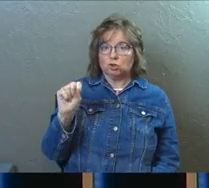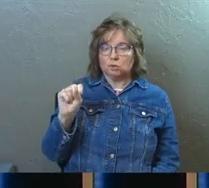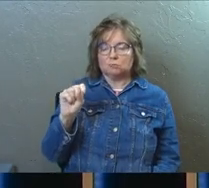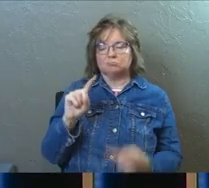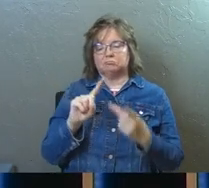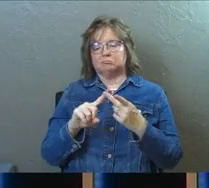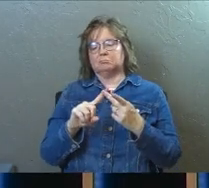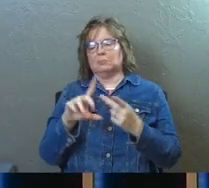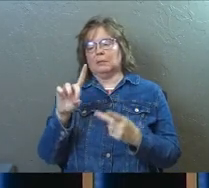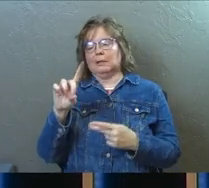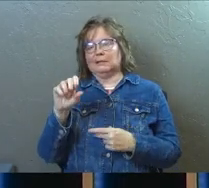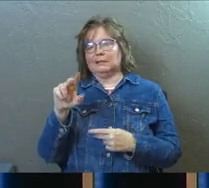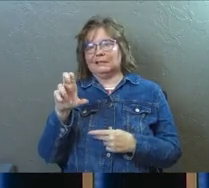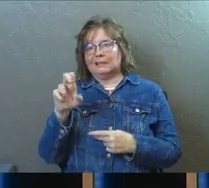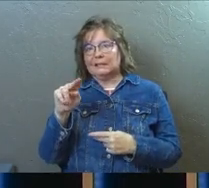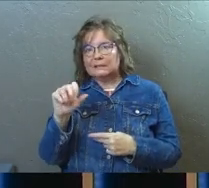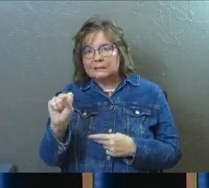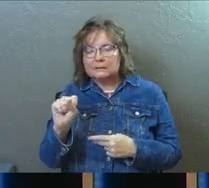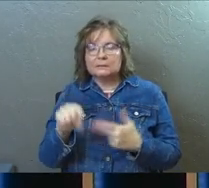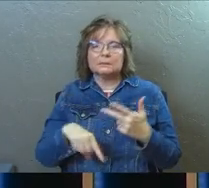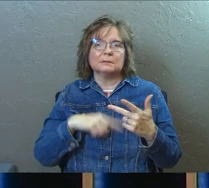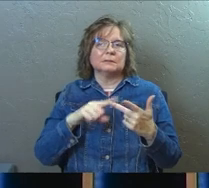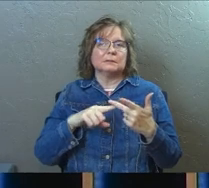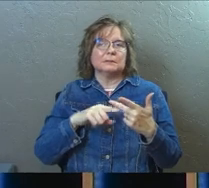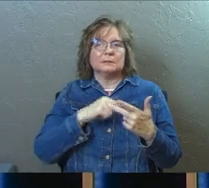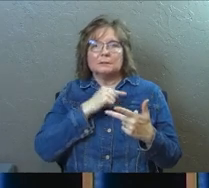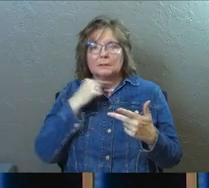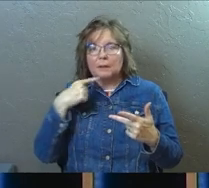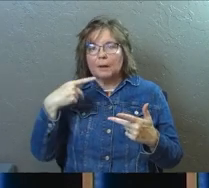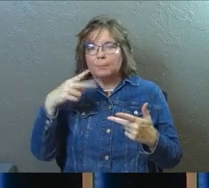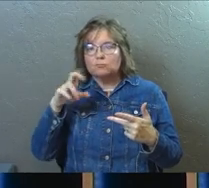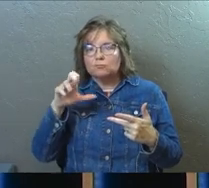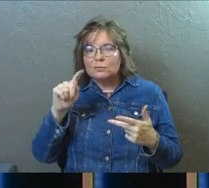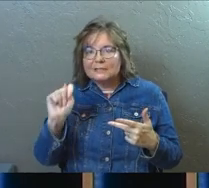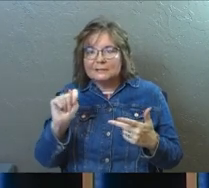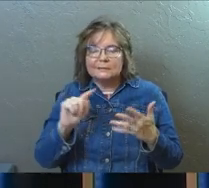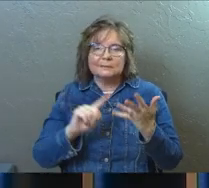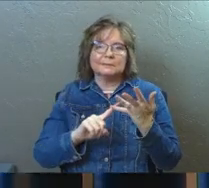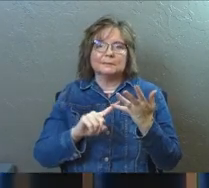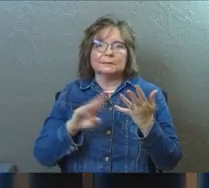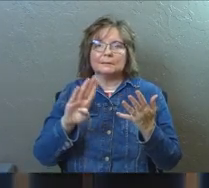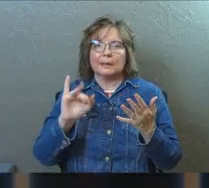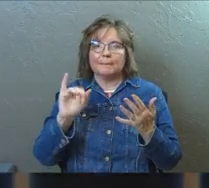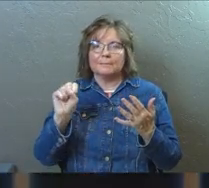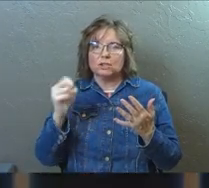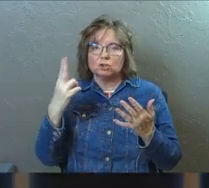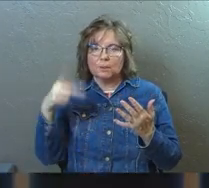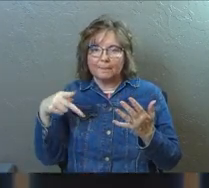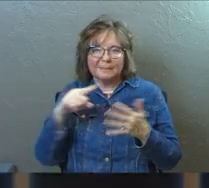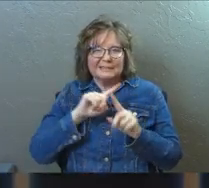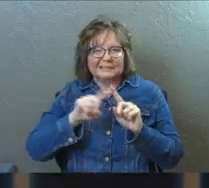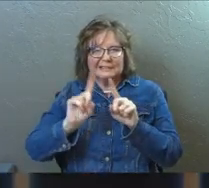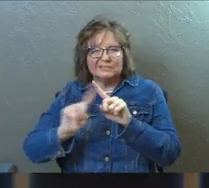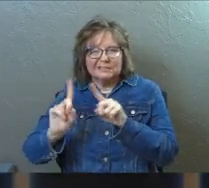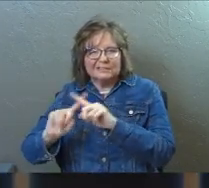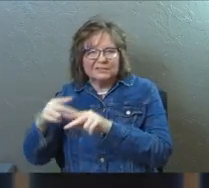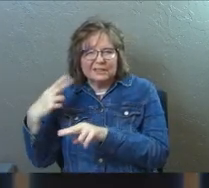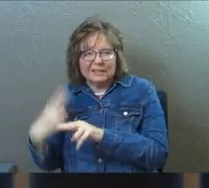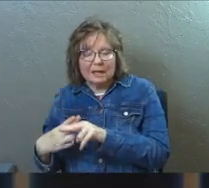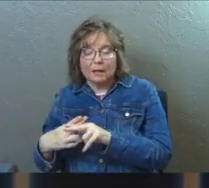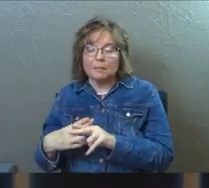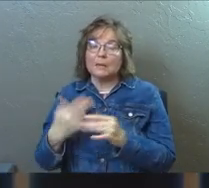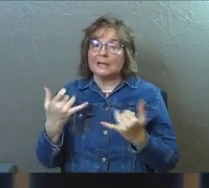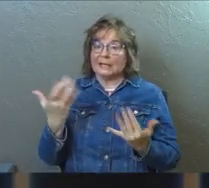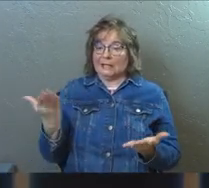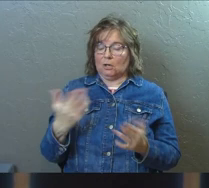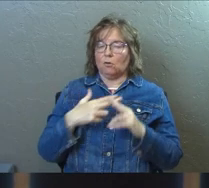deacons, might have been called presbyters, might have been priests, might have been bishops, these are called elders here, and